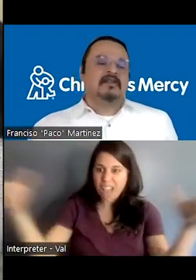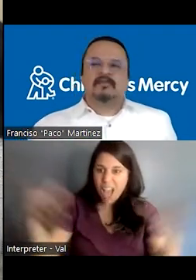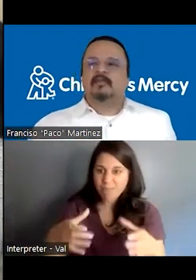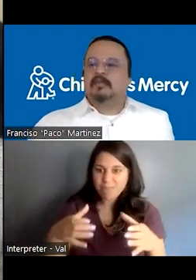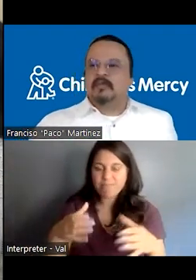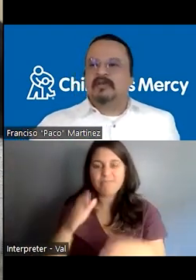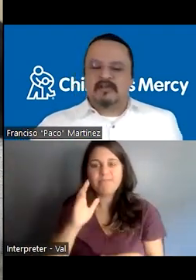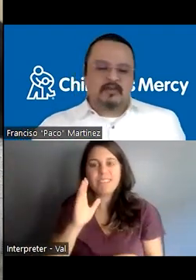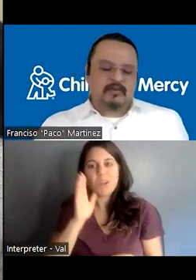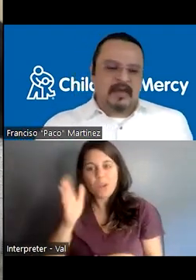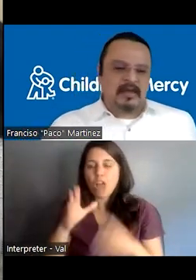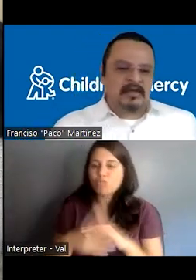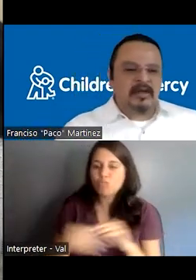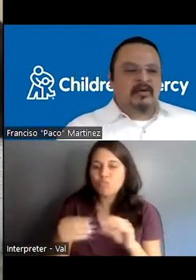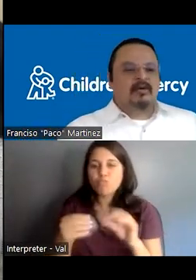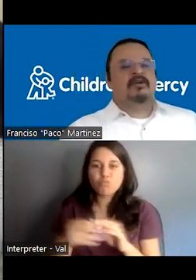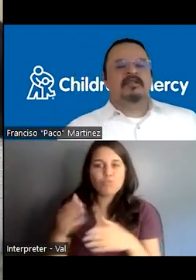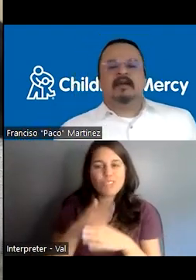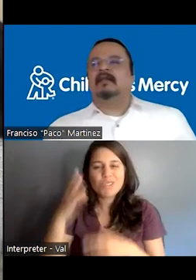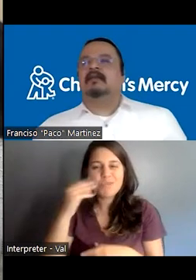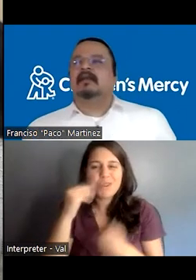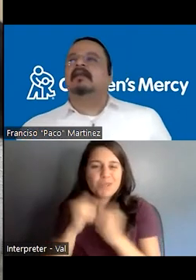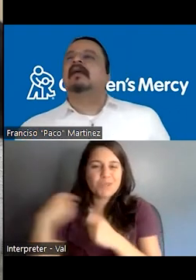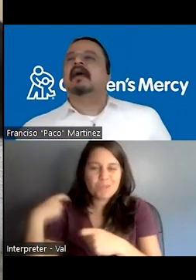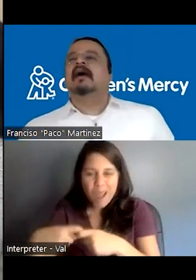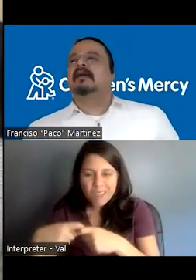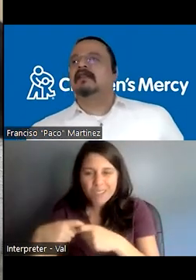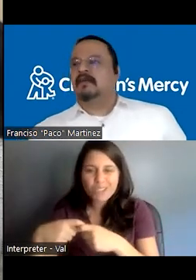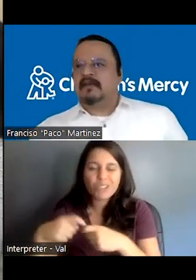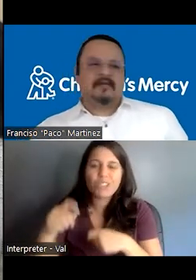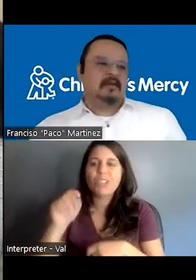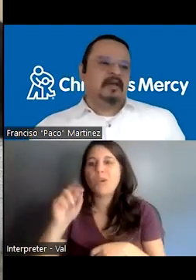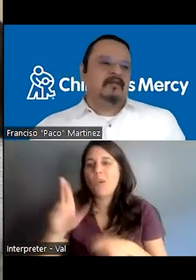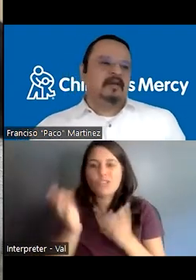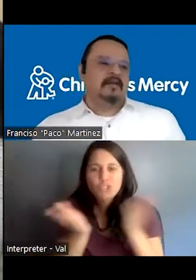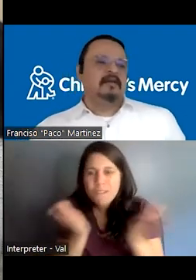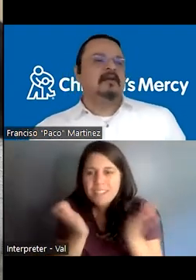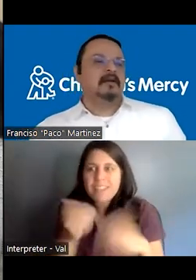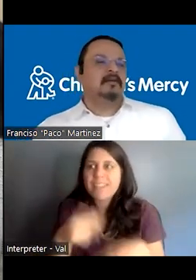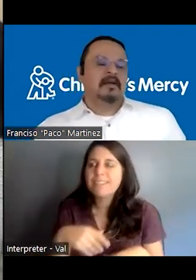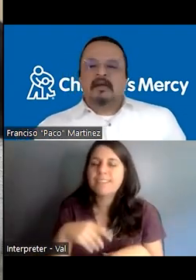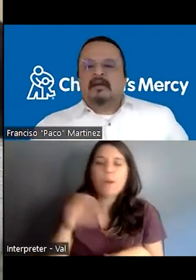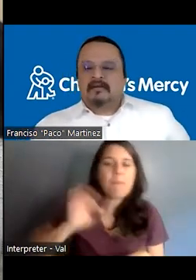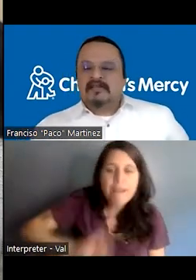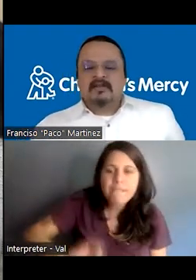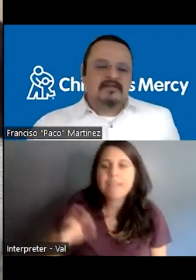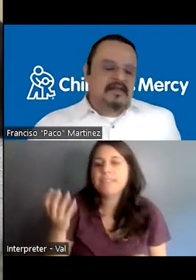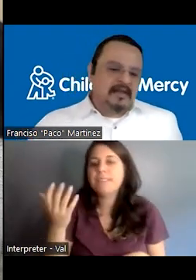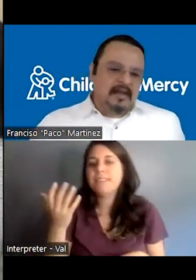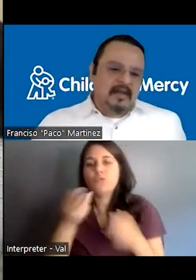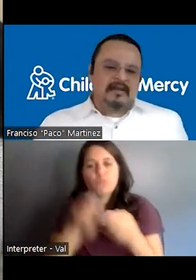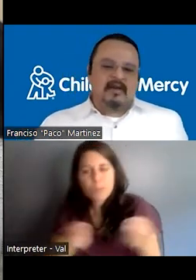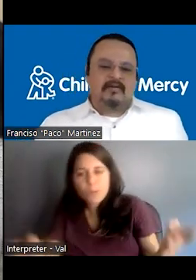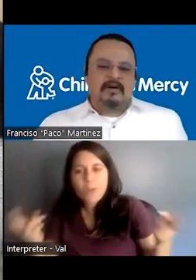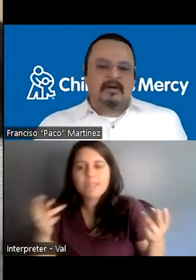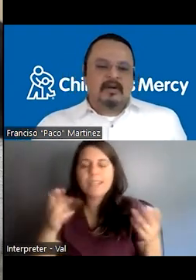experiences with Spanish or share the services and benefits and resources that